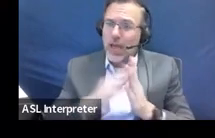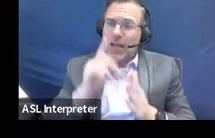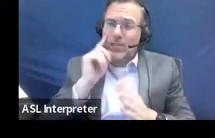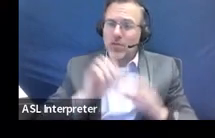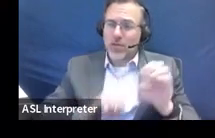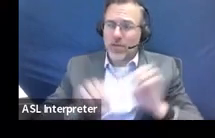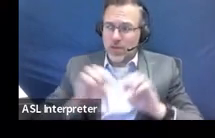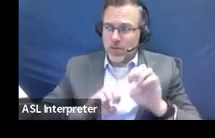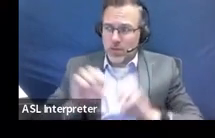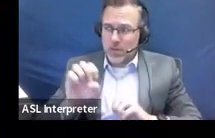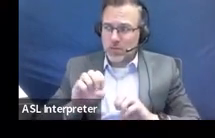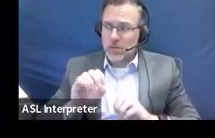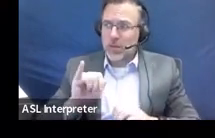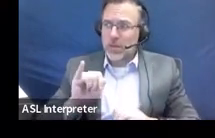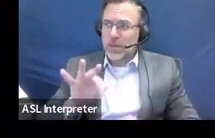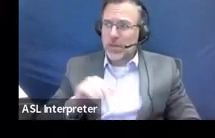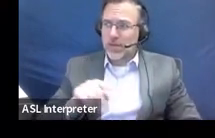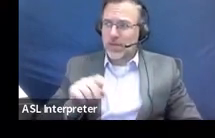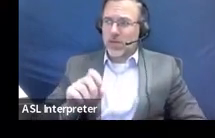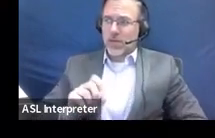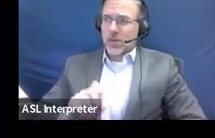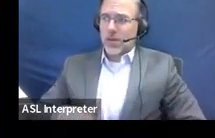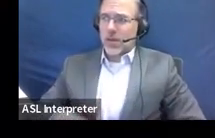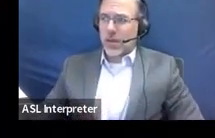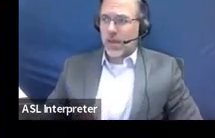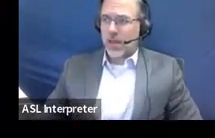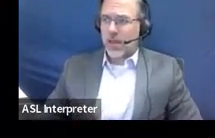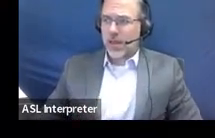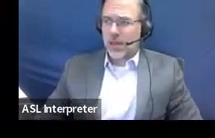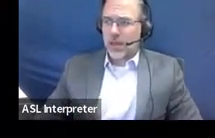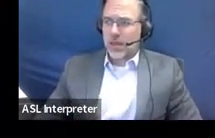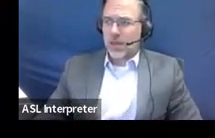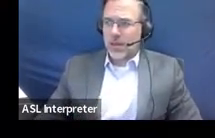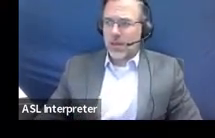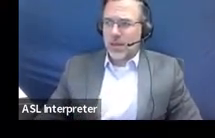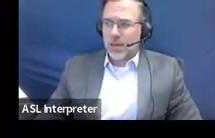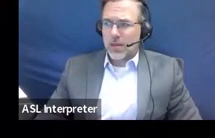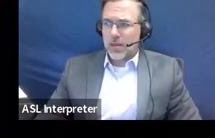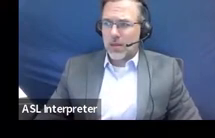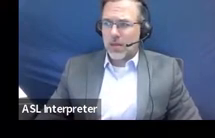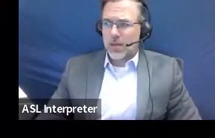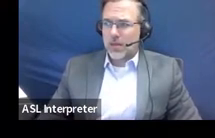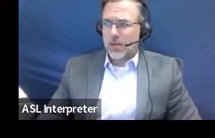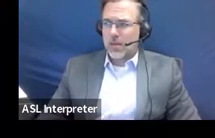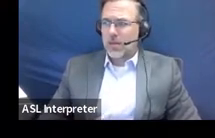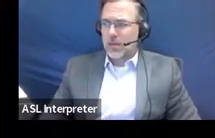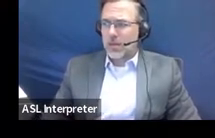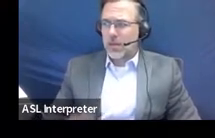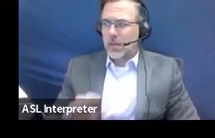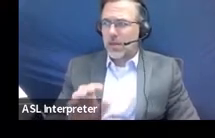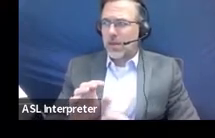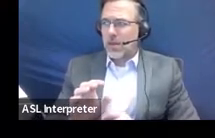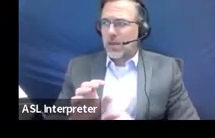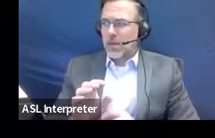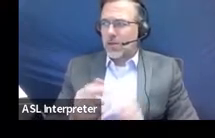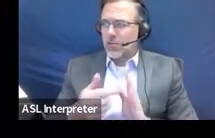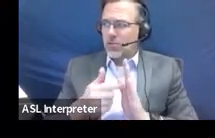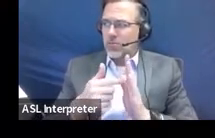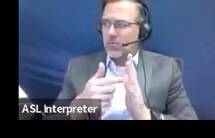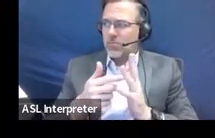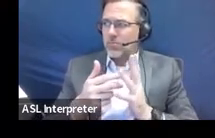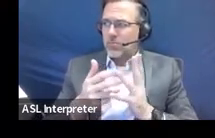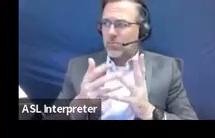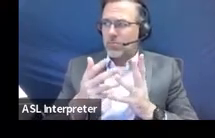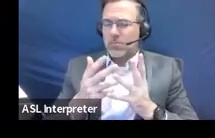if you can request to have those areas completed that you think would show a strength, I mean, I, yeah,